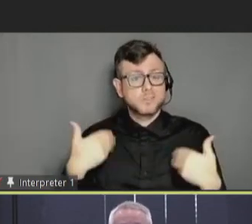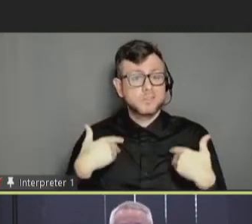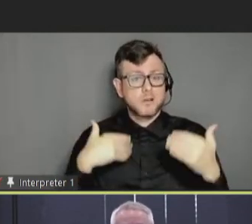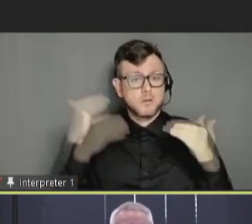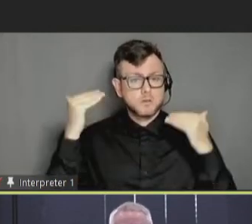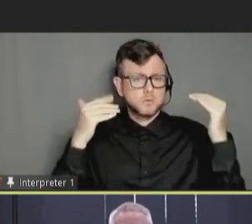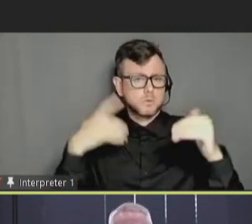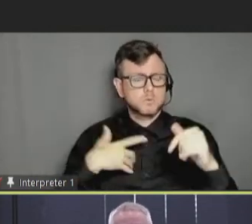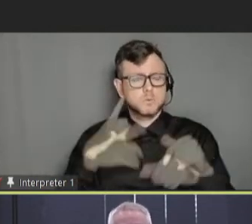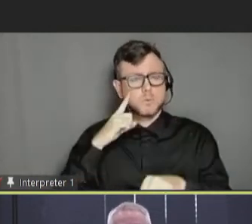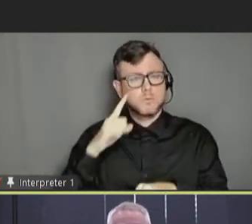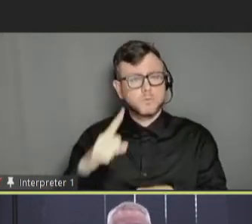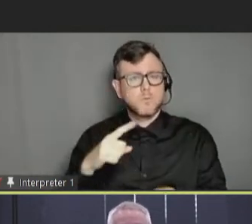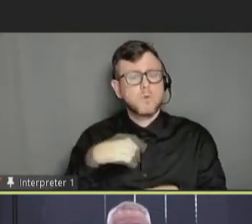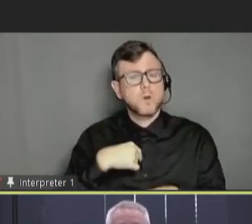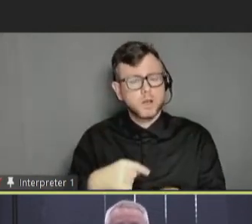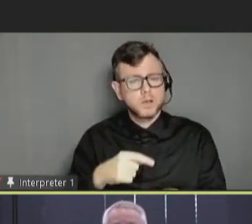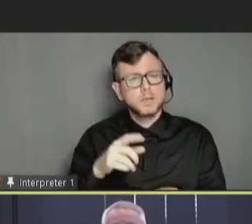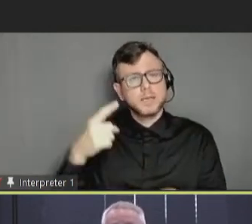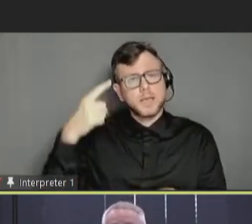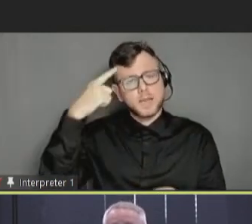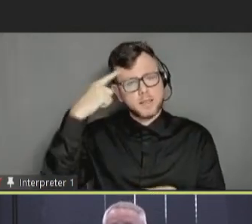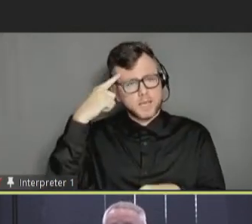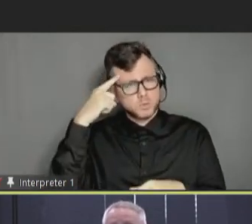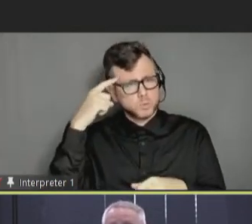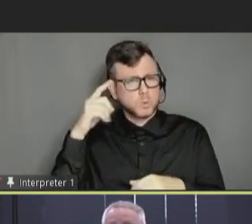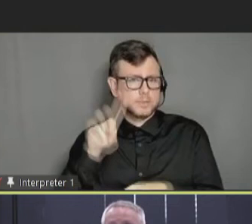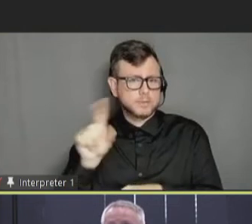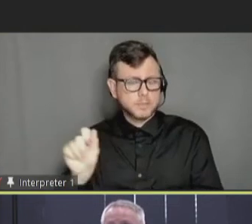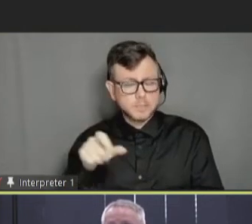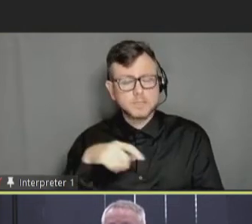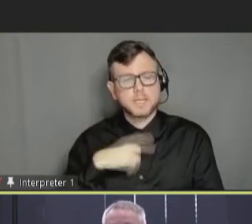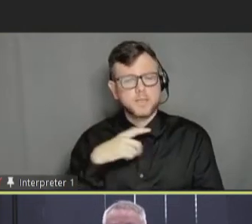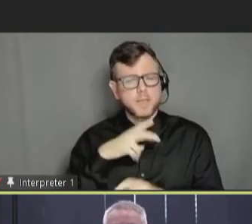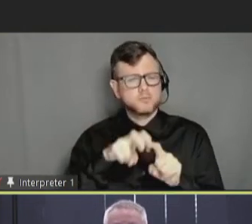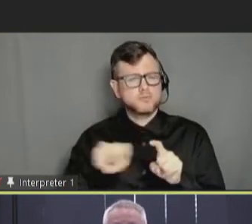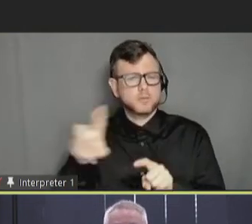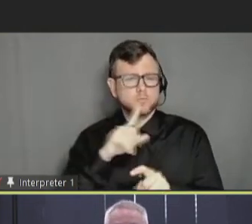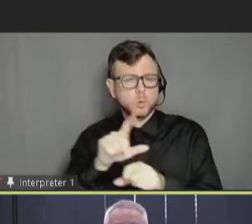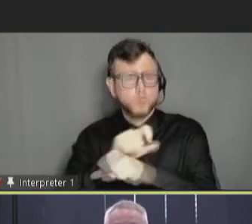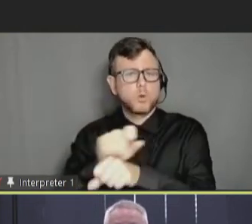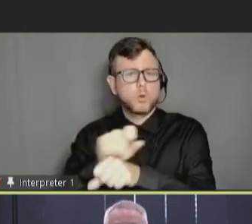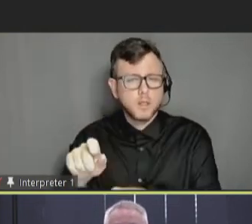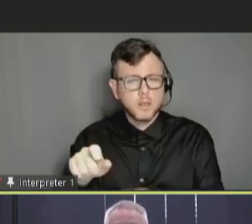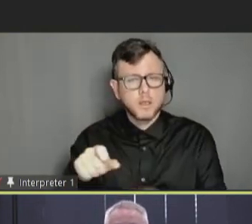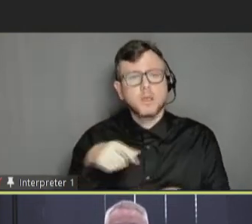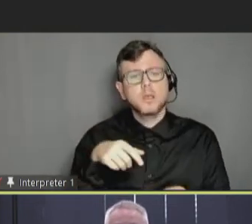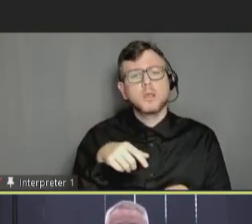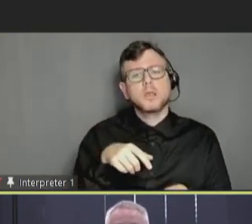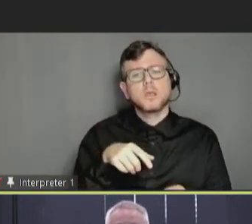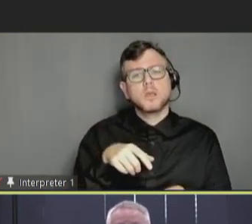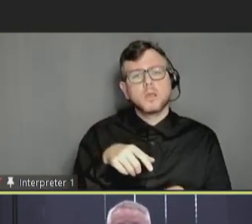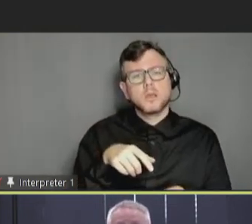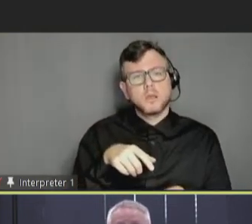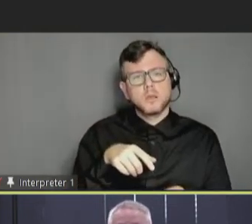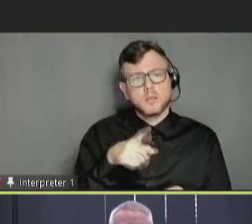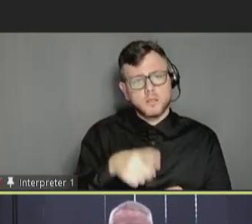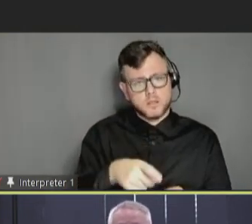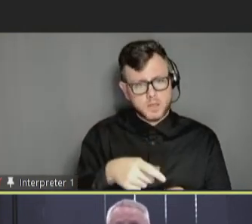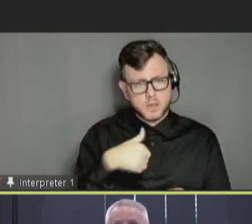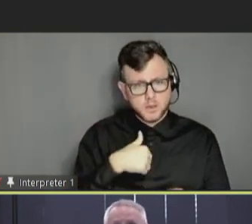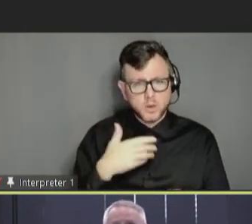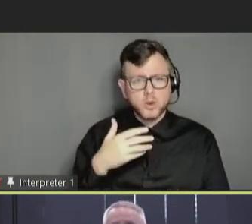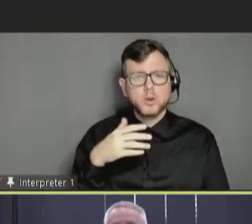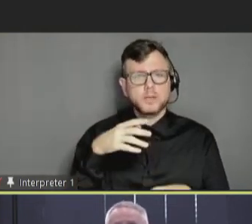transitioned from the child world into the adult. And building immunization processes into that clinic so that they're in a familiar